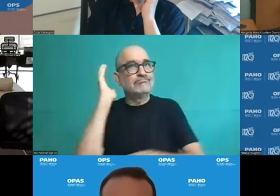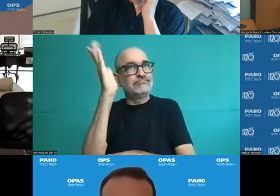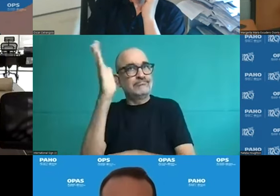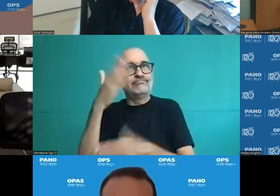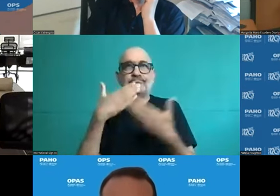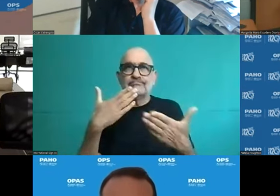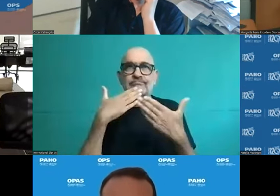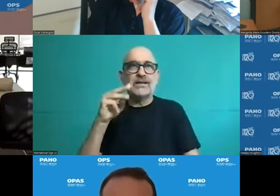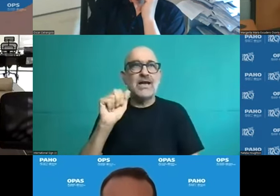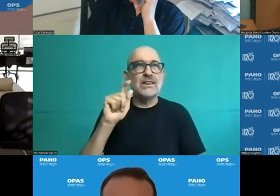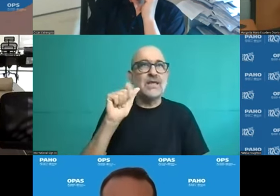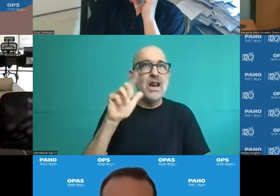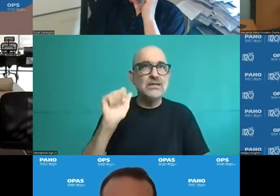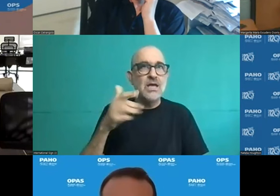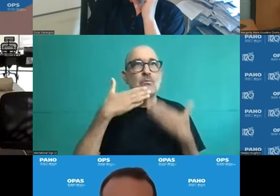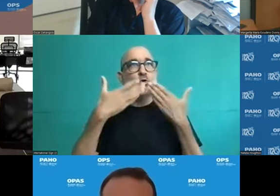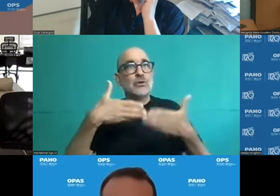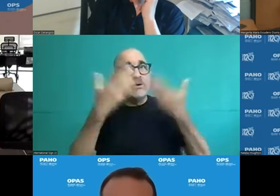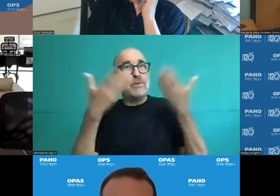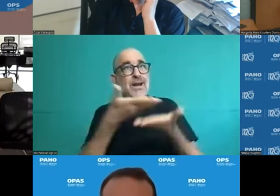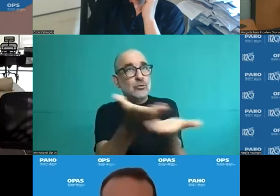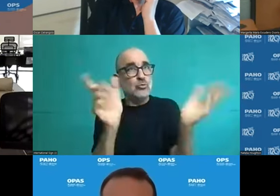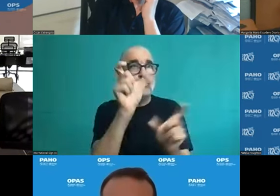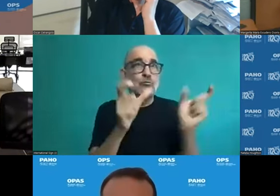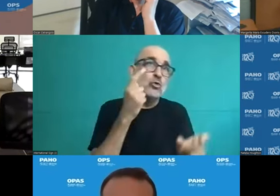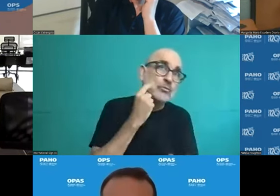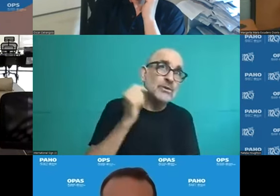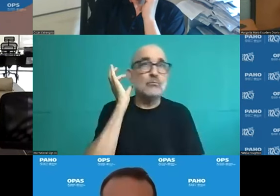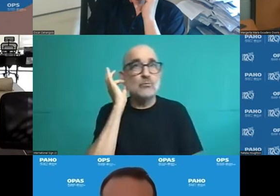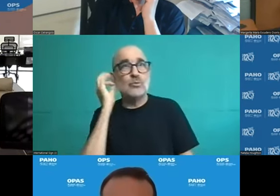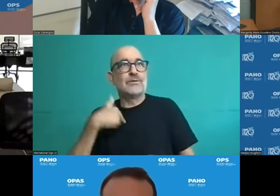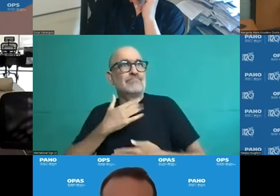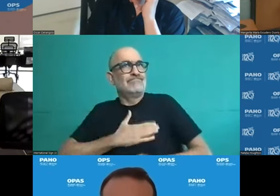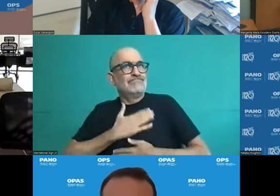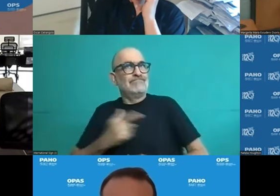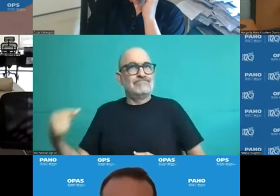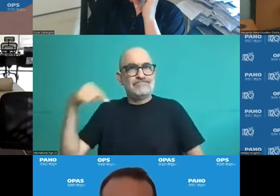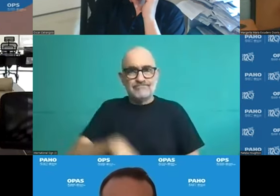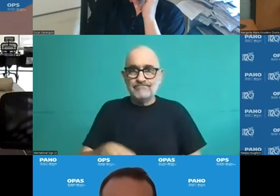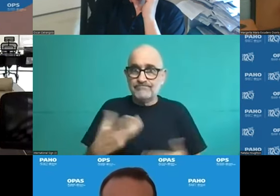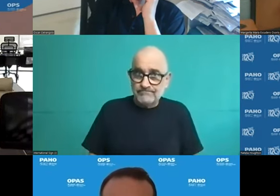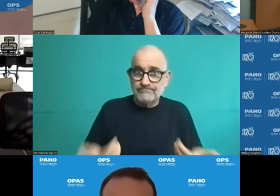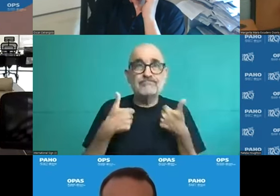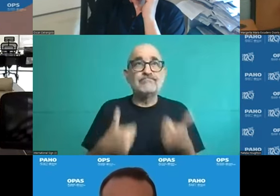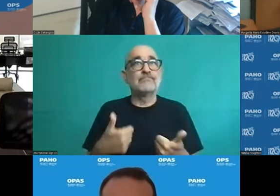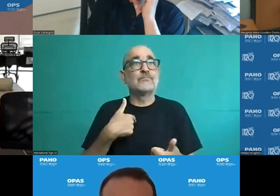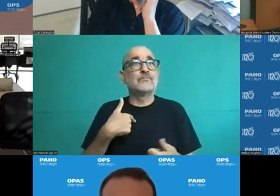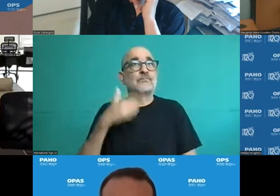present to the invitation that we have been giving up. We'll be talking a little bit at the presentation.